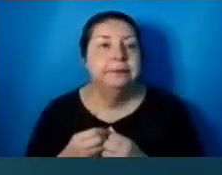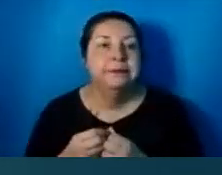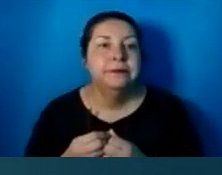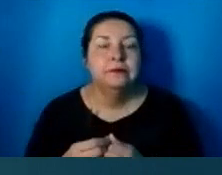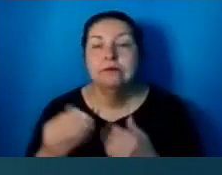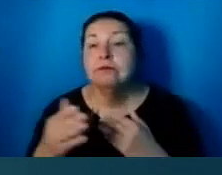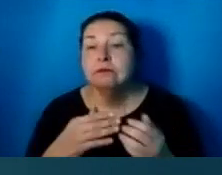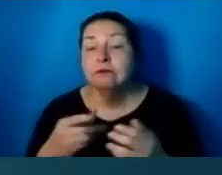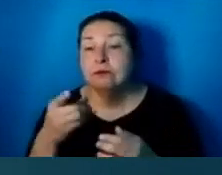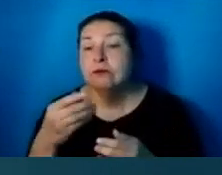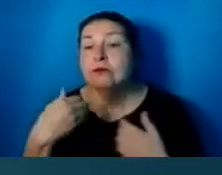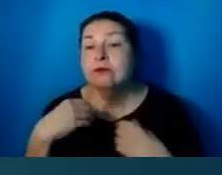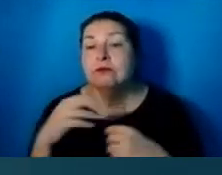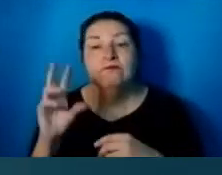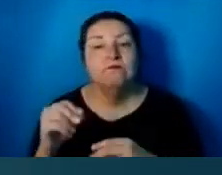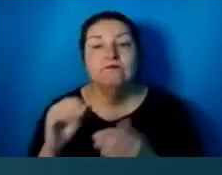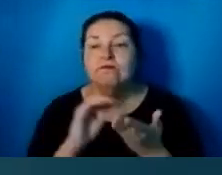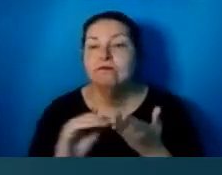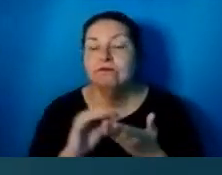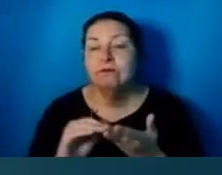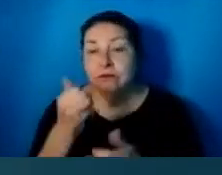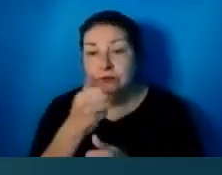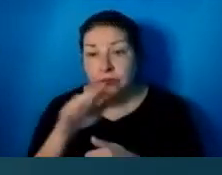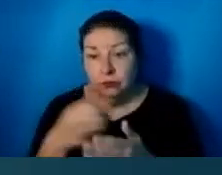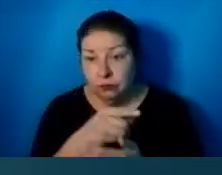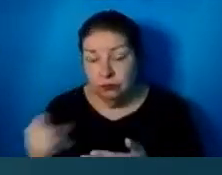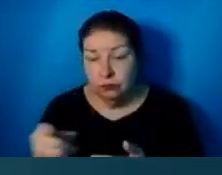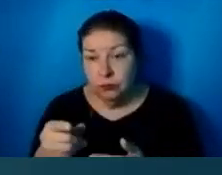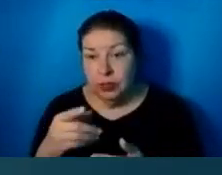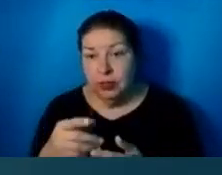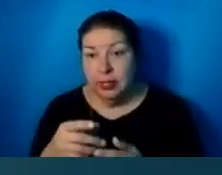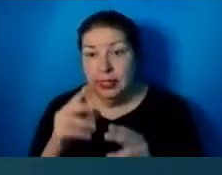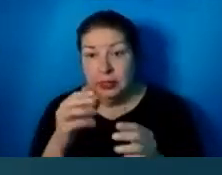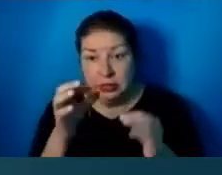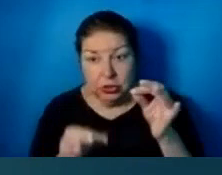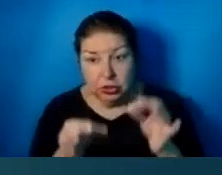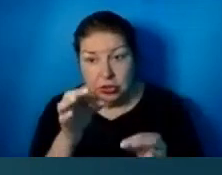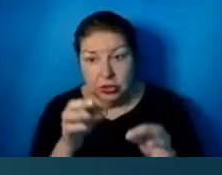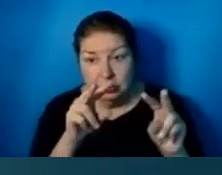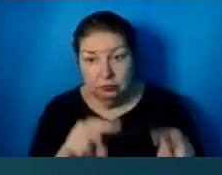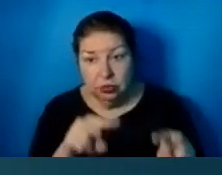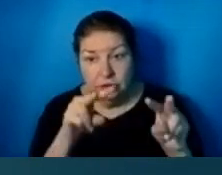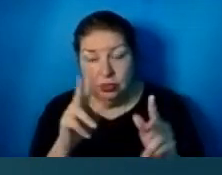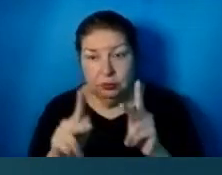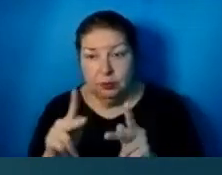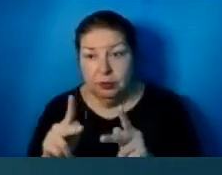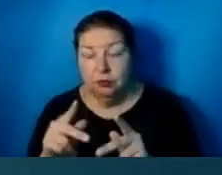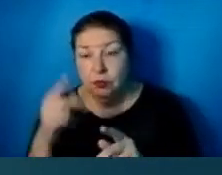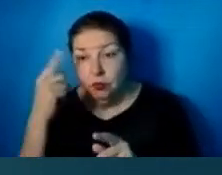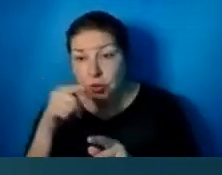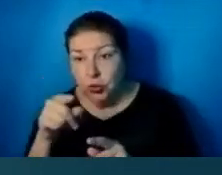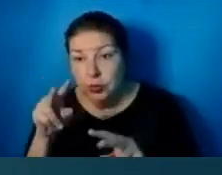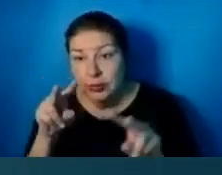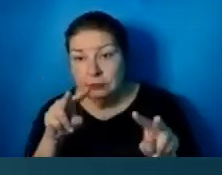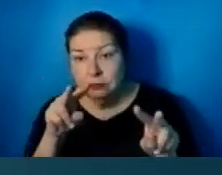Therefore, you have no excuse. Every one of you who passes judgment. For that in which you judge another,